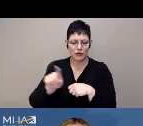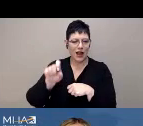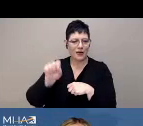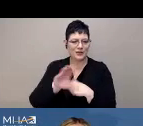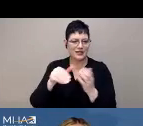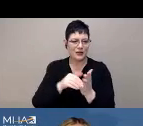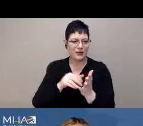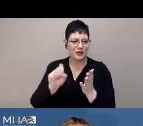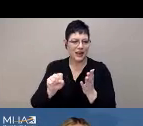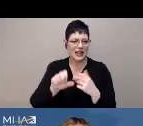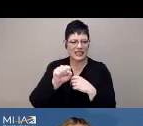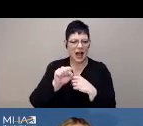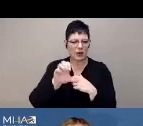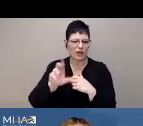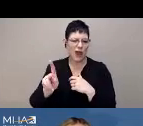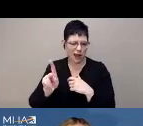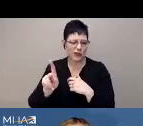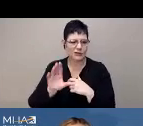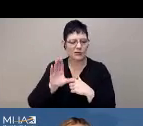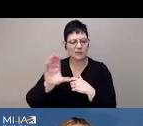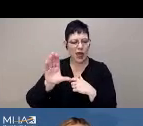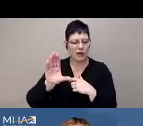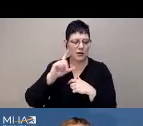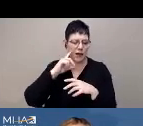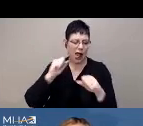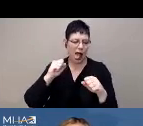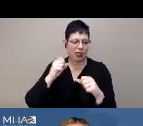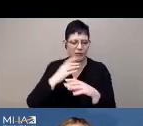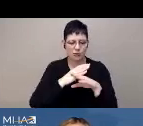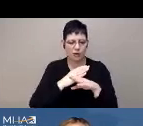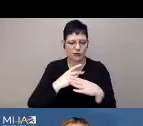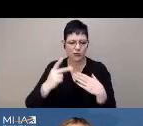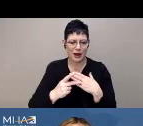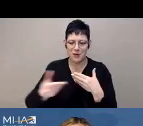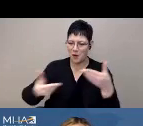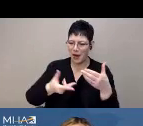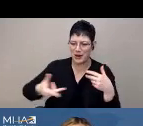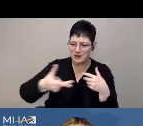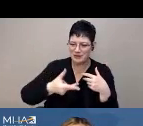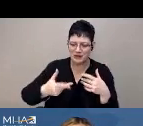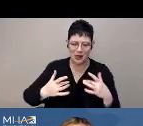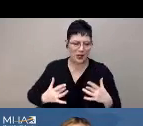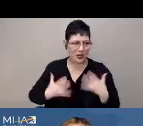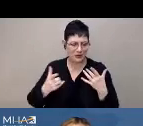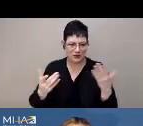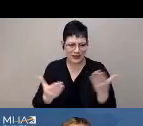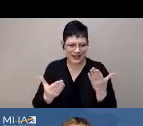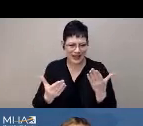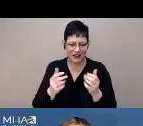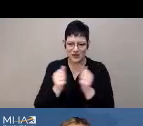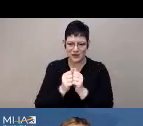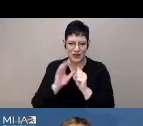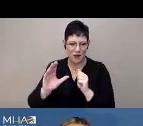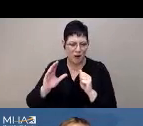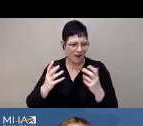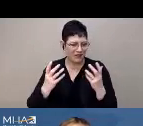in their youth prevention. Welcome, speakers. We are really excited to have you here sharing information with